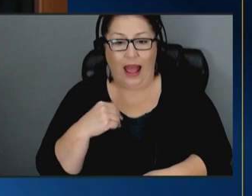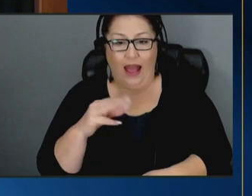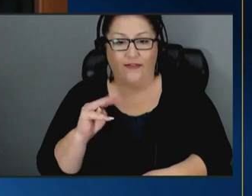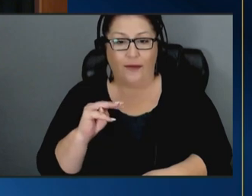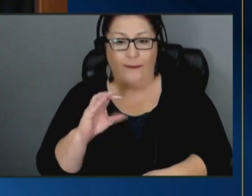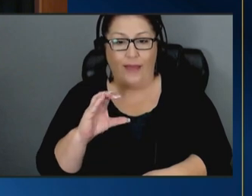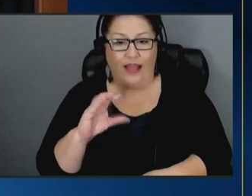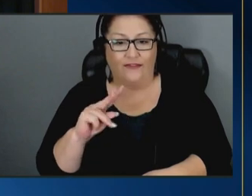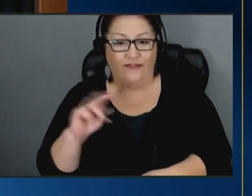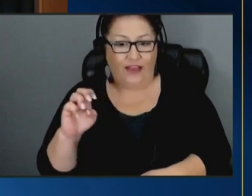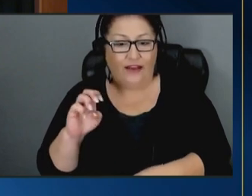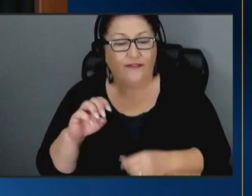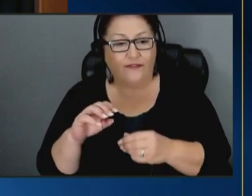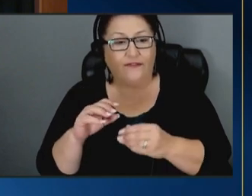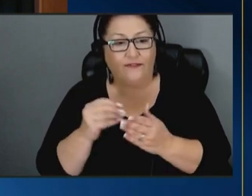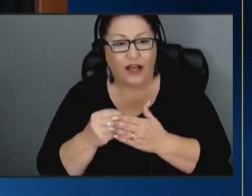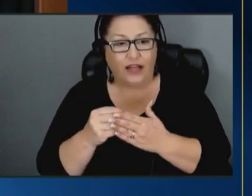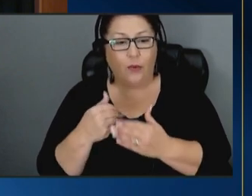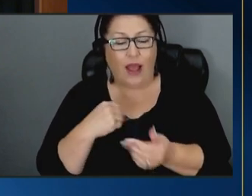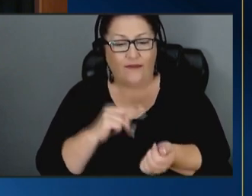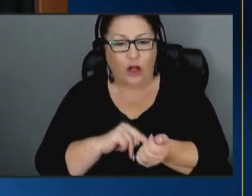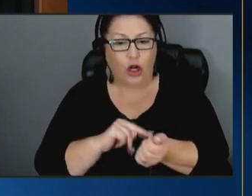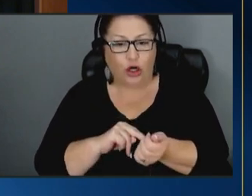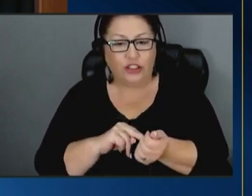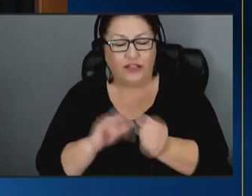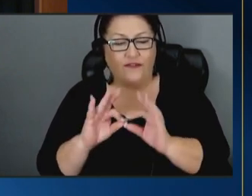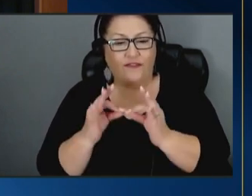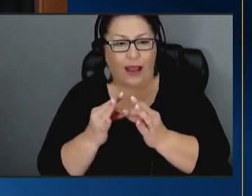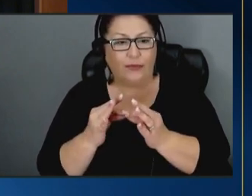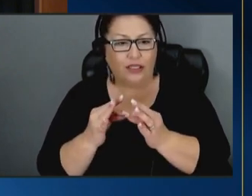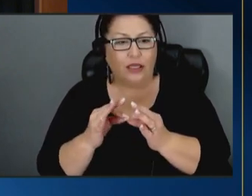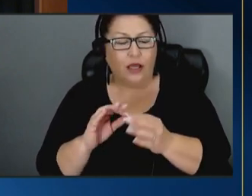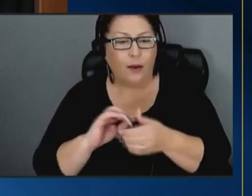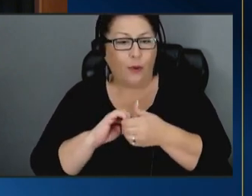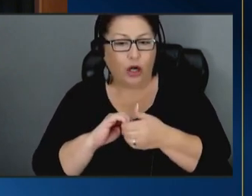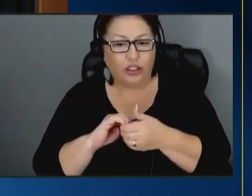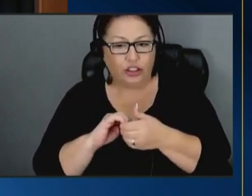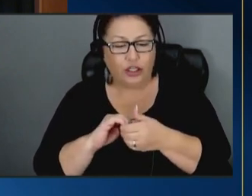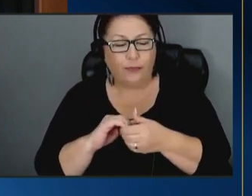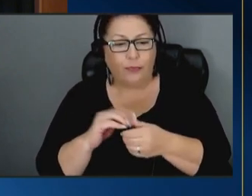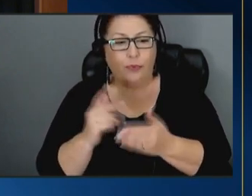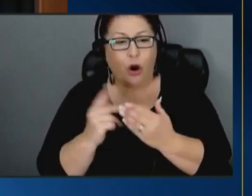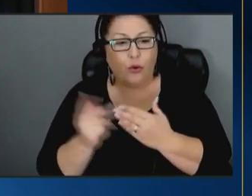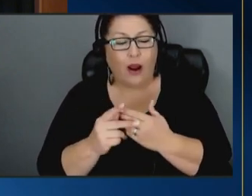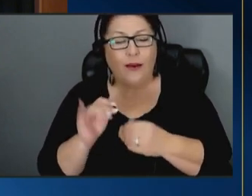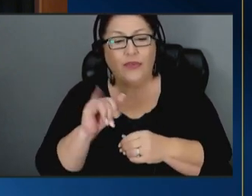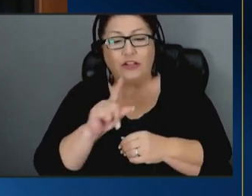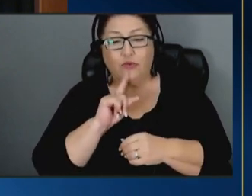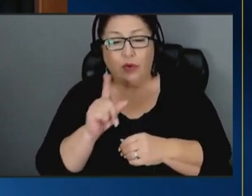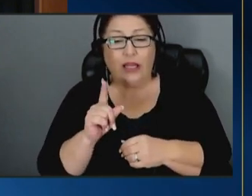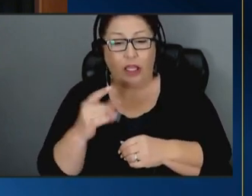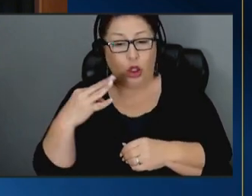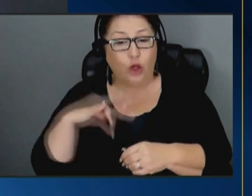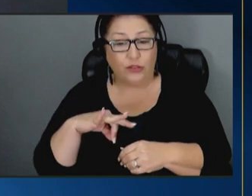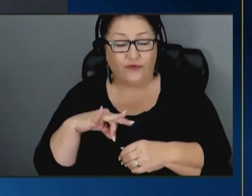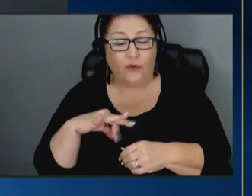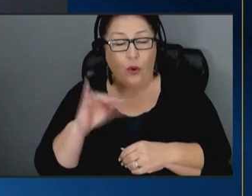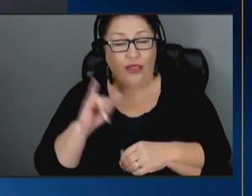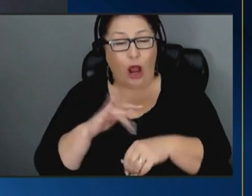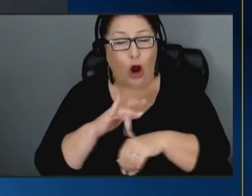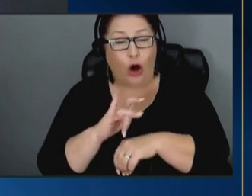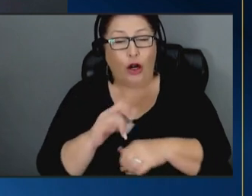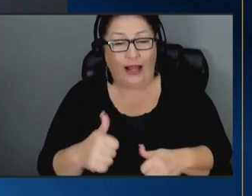and so we do have a nurse family partnership program that is really useful in that that early life